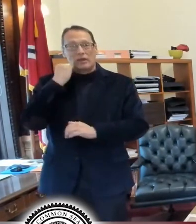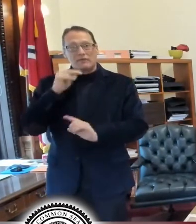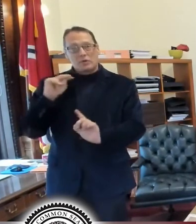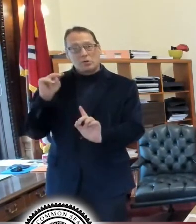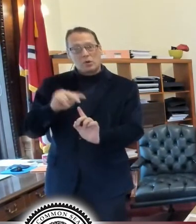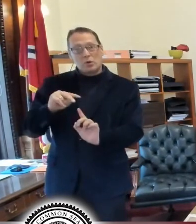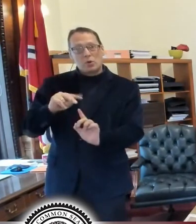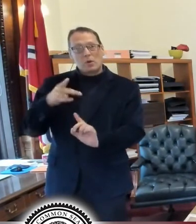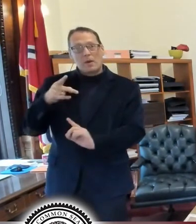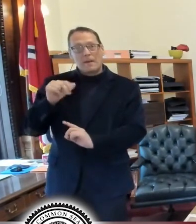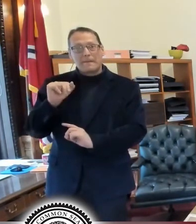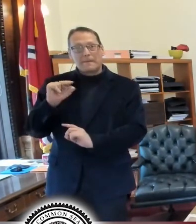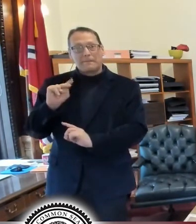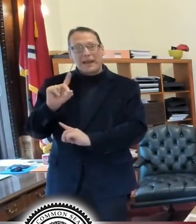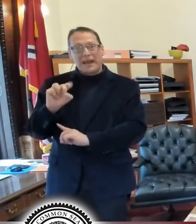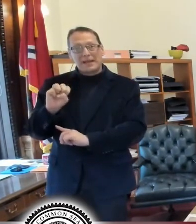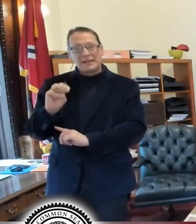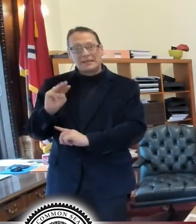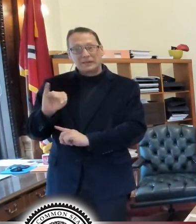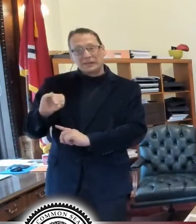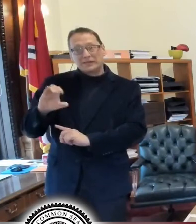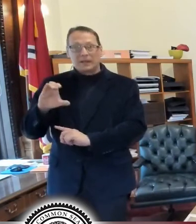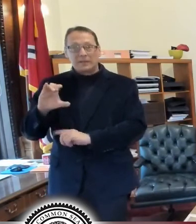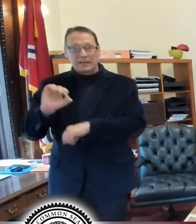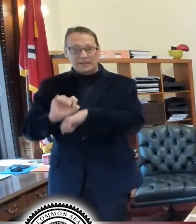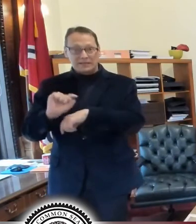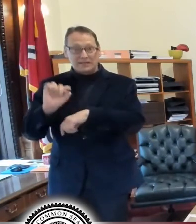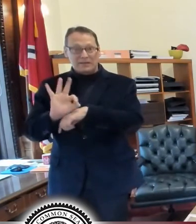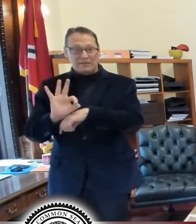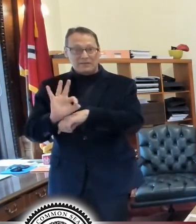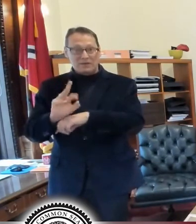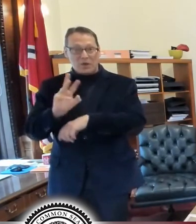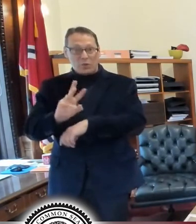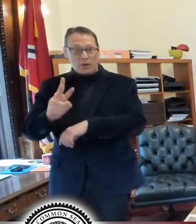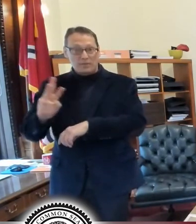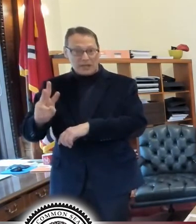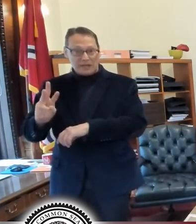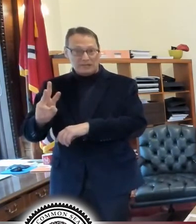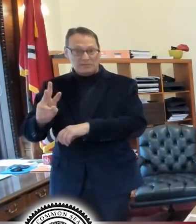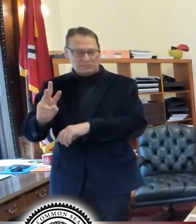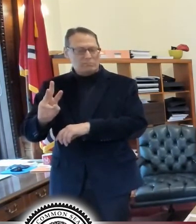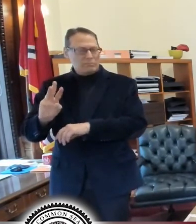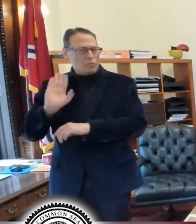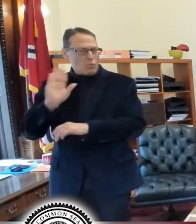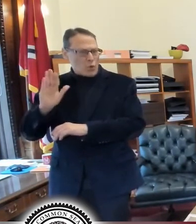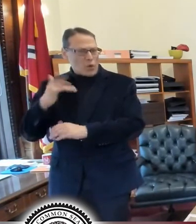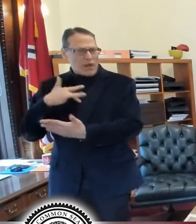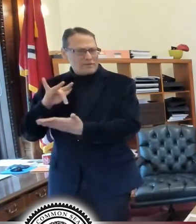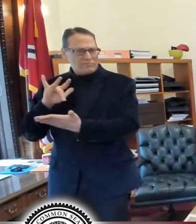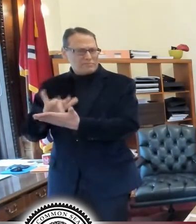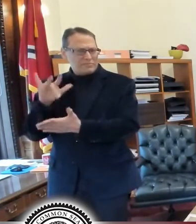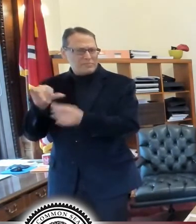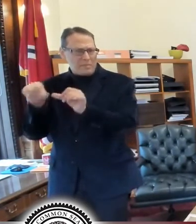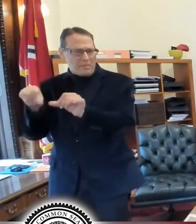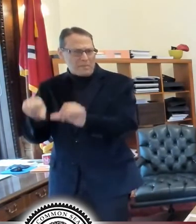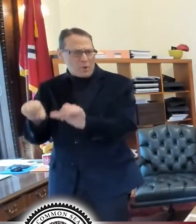pandemic task force website and we will post a link to it, um,